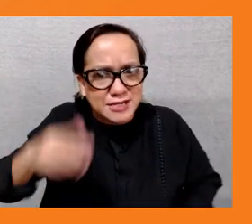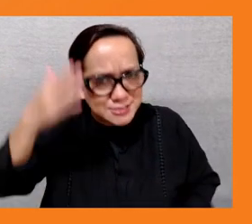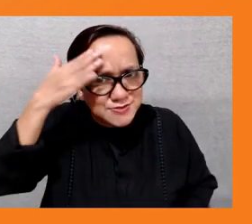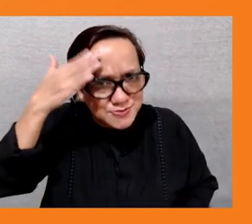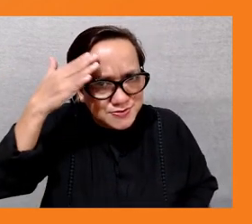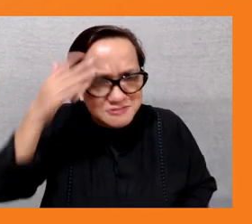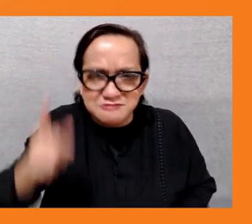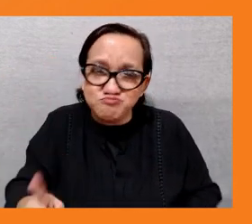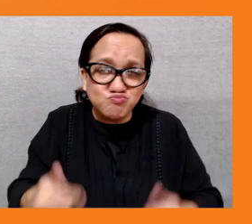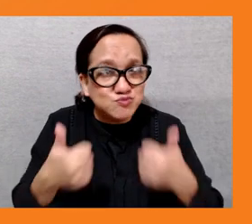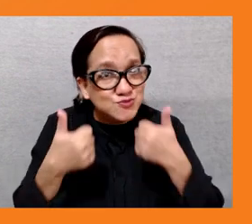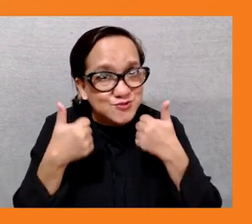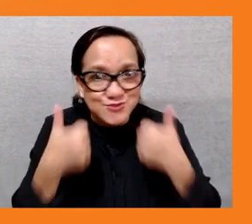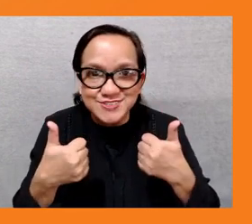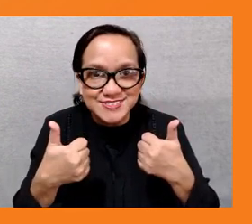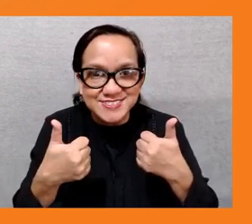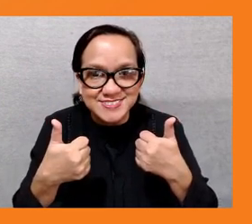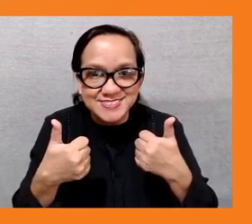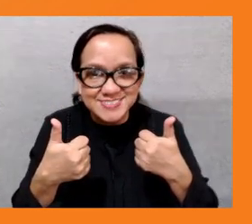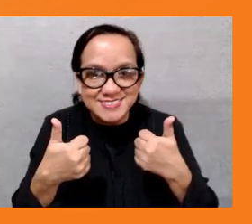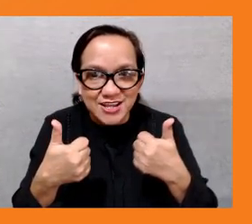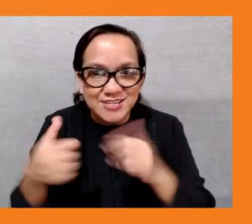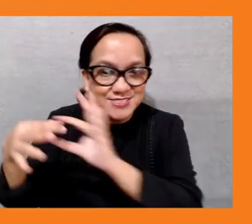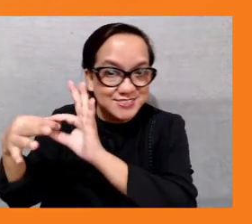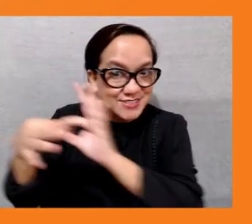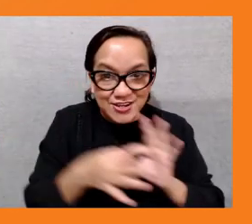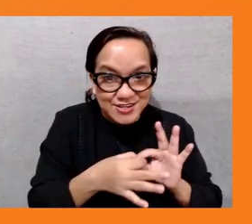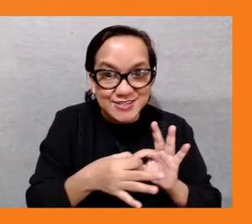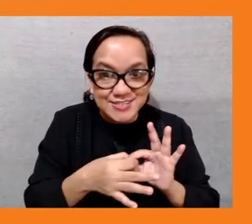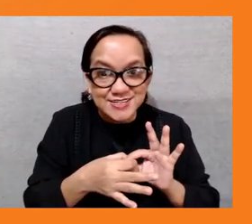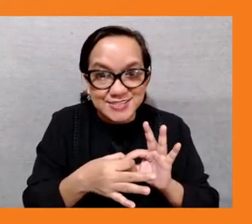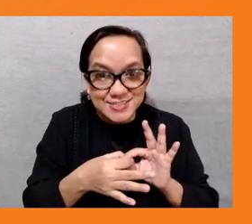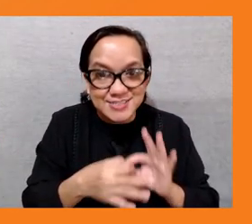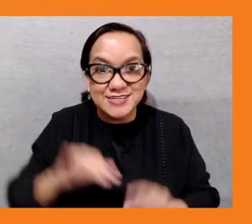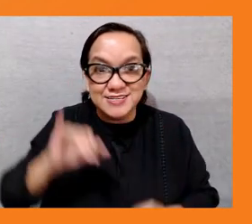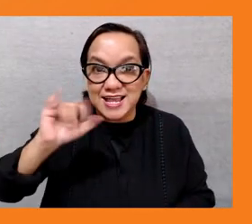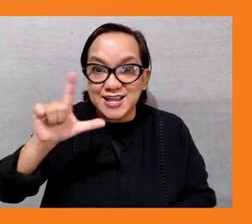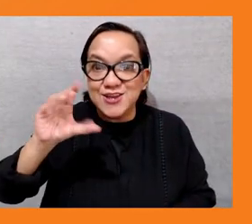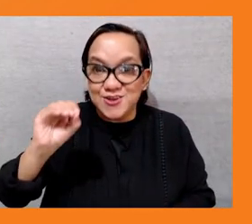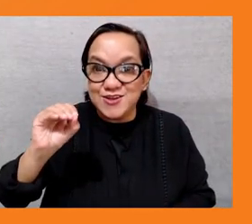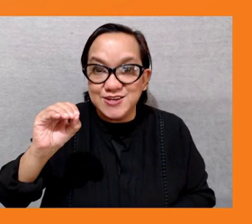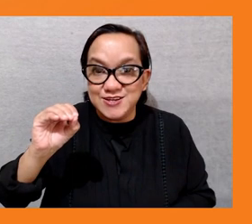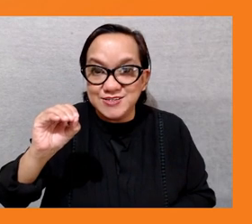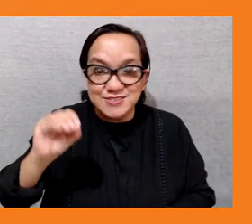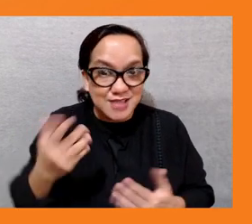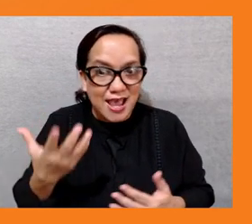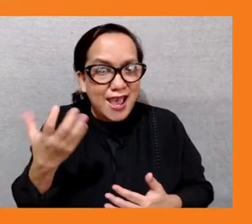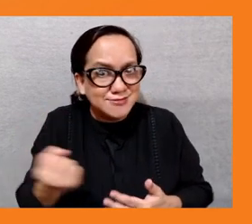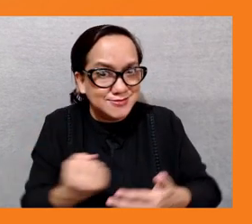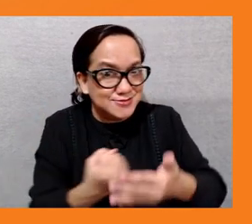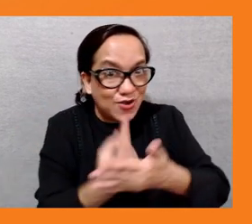felix's insight on knowing what opportunities are in the mart labor market and and pursuing them